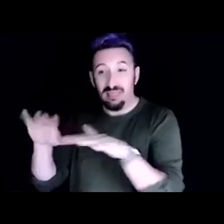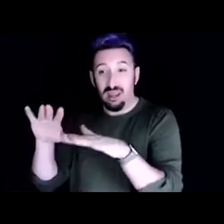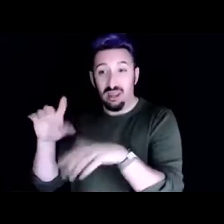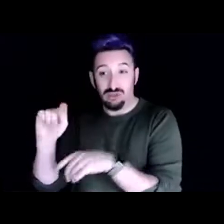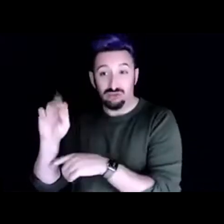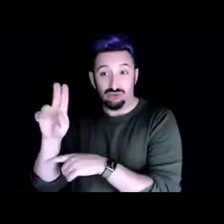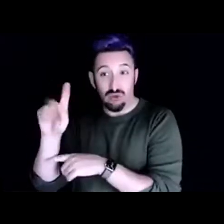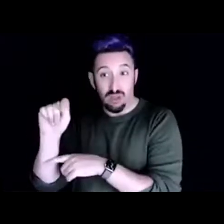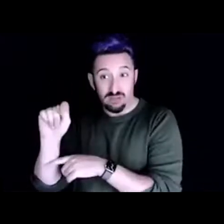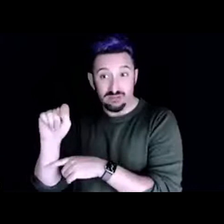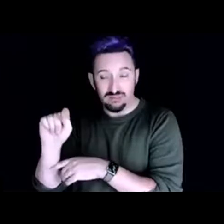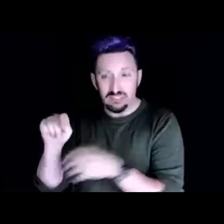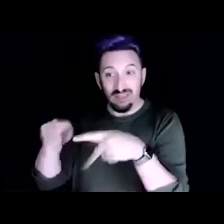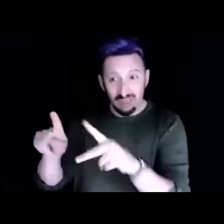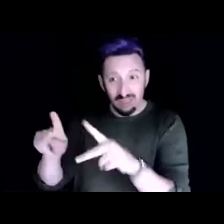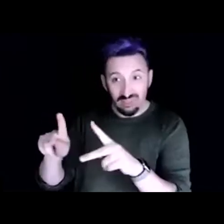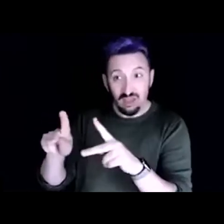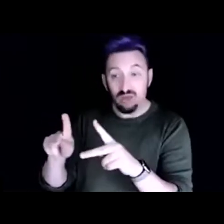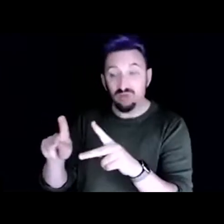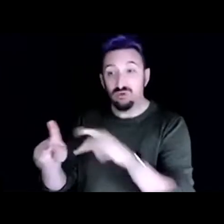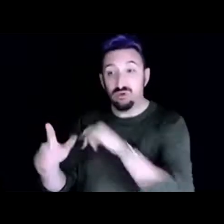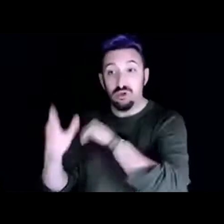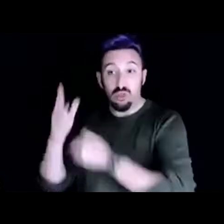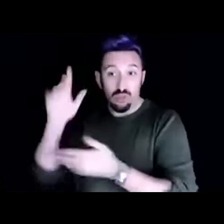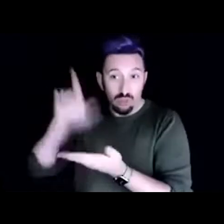people to have access to land